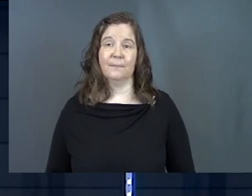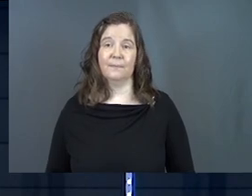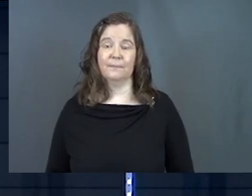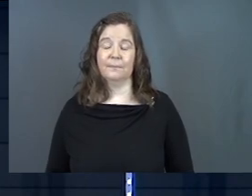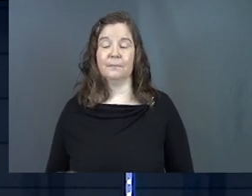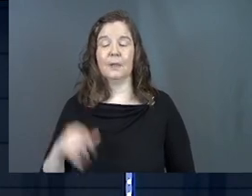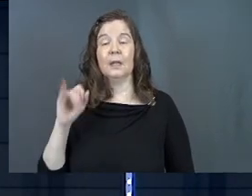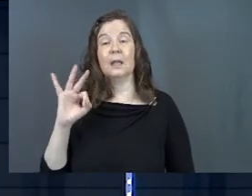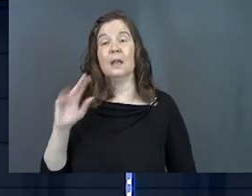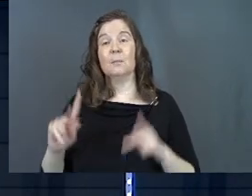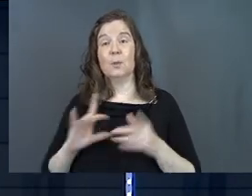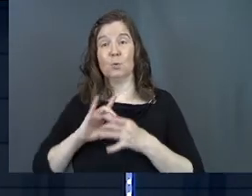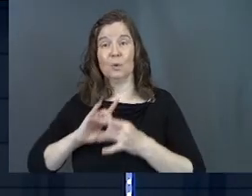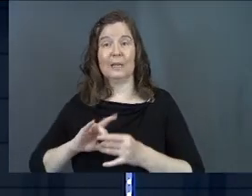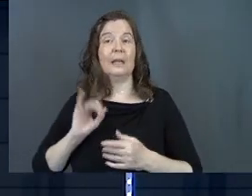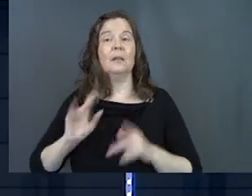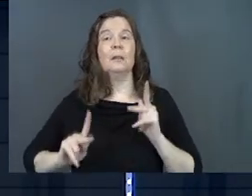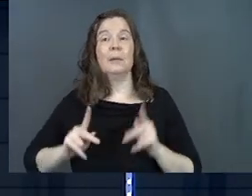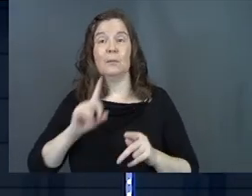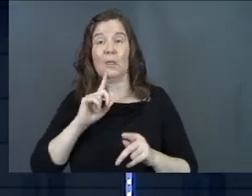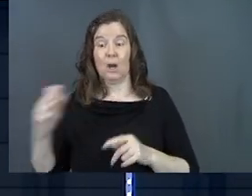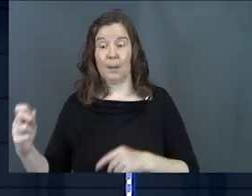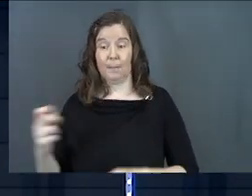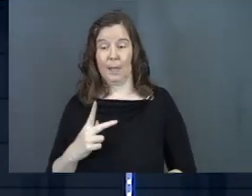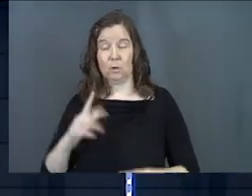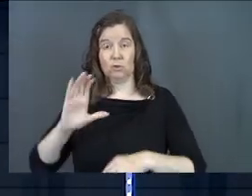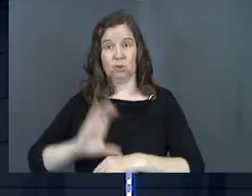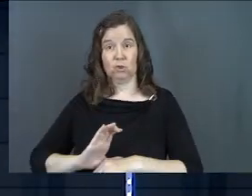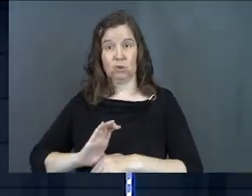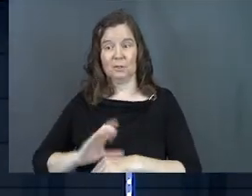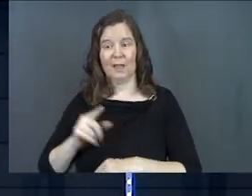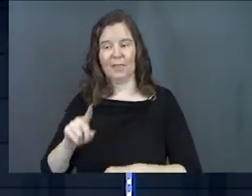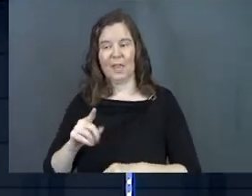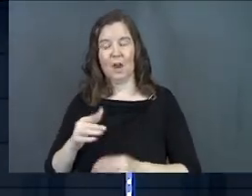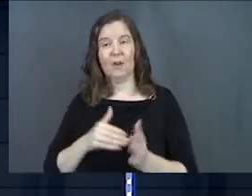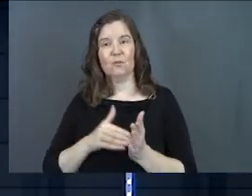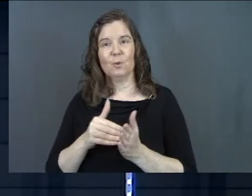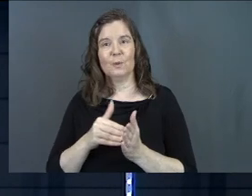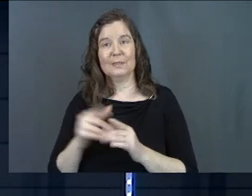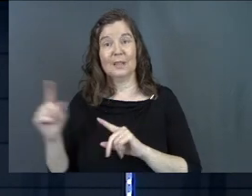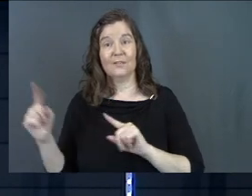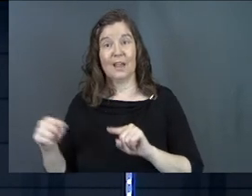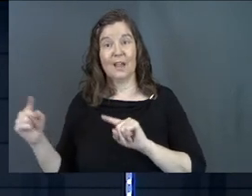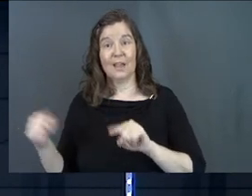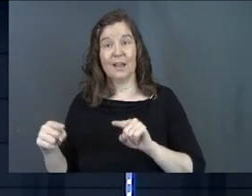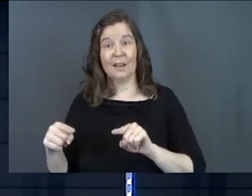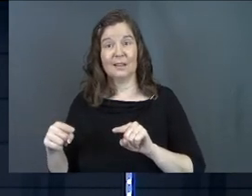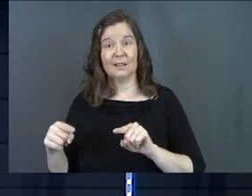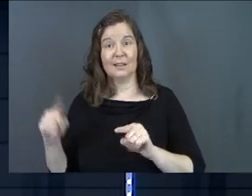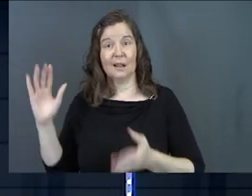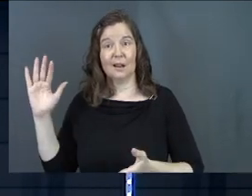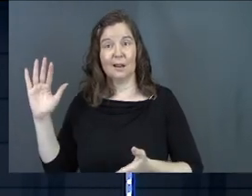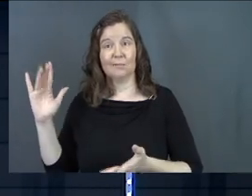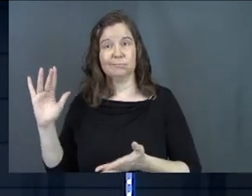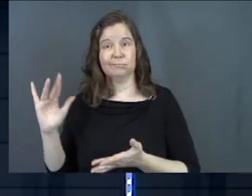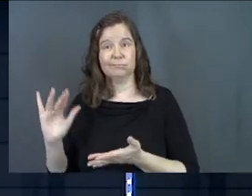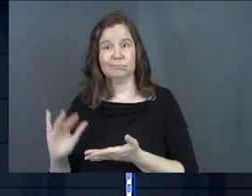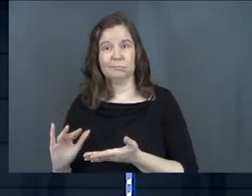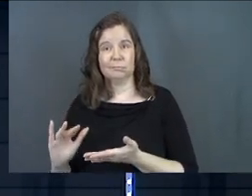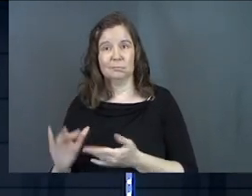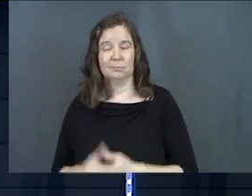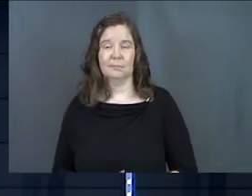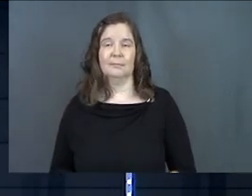And if people's relationship, even the people that are coming back to church, their frequency of attending church has gone way, way down.